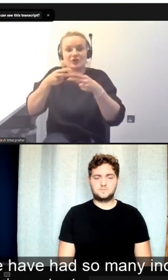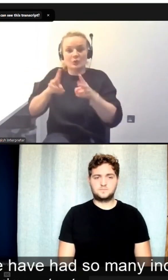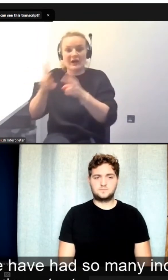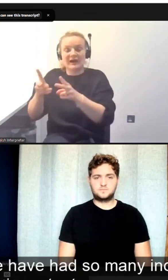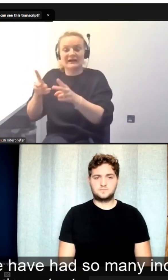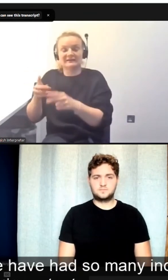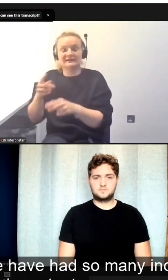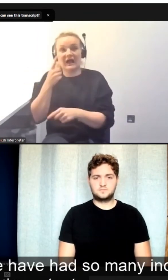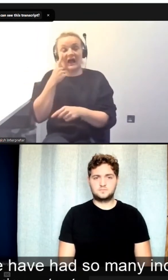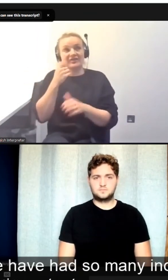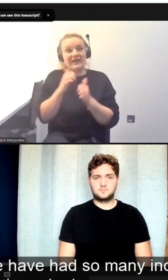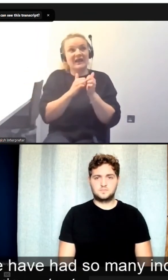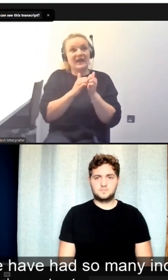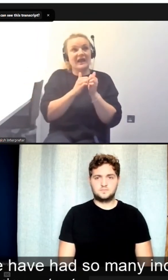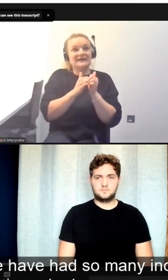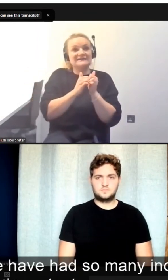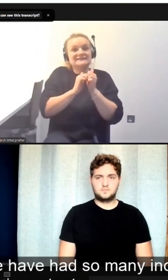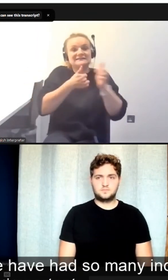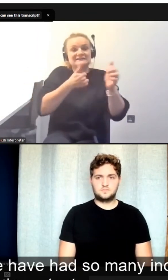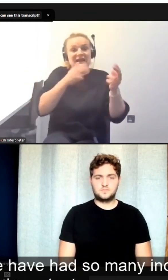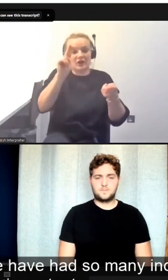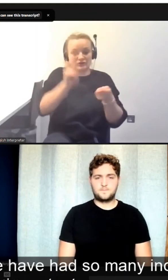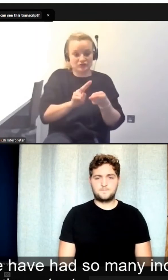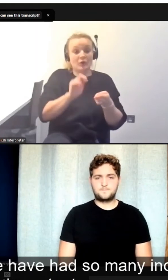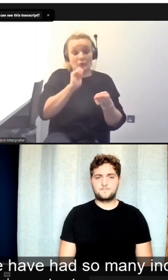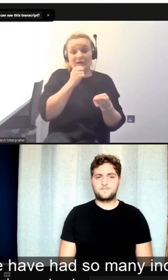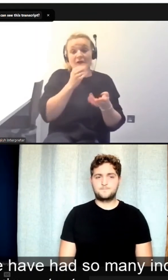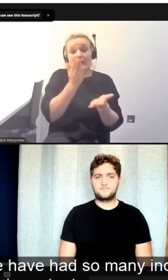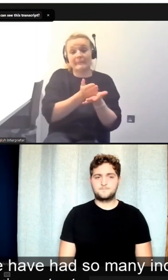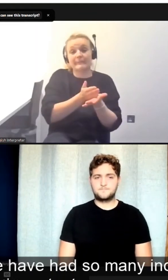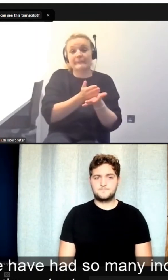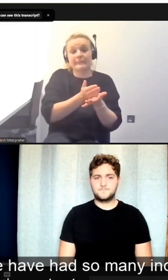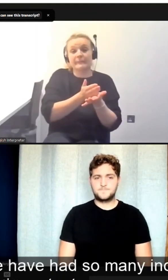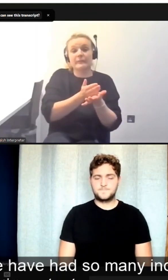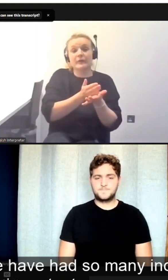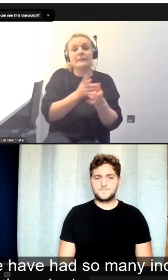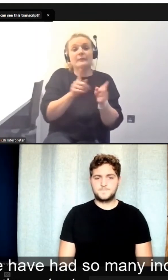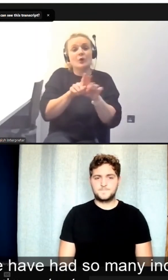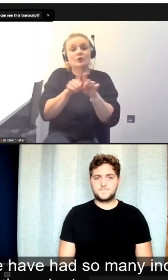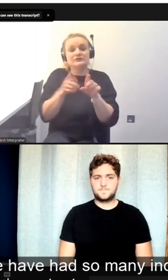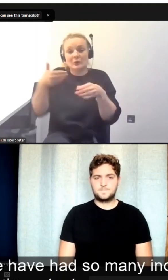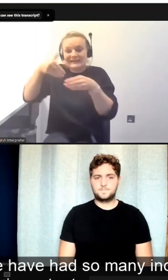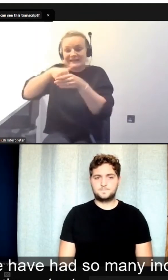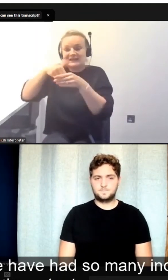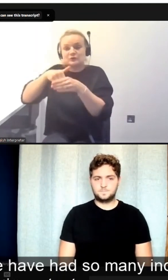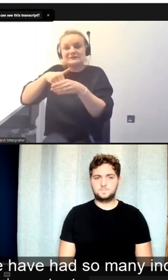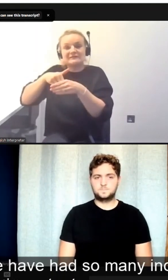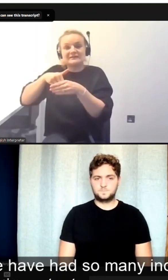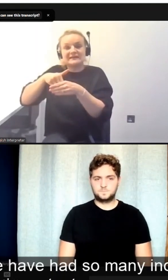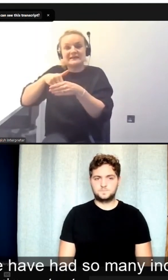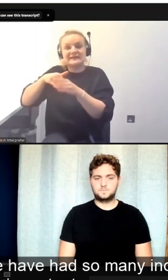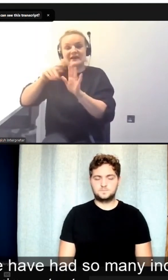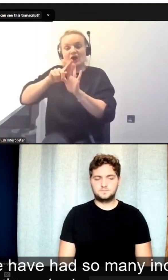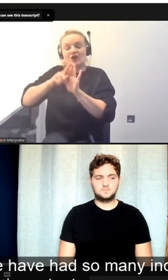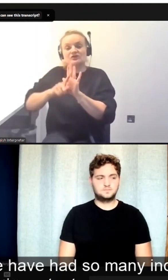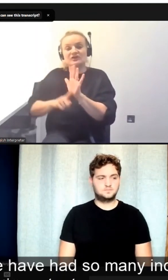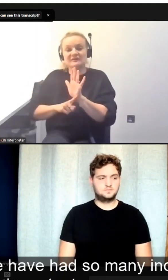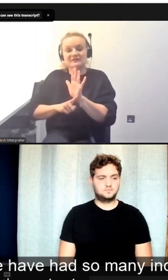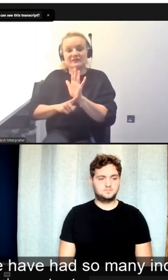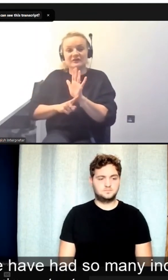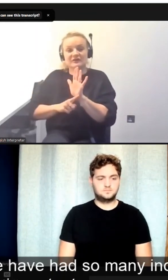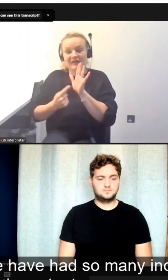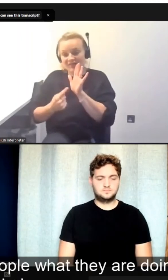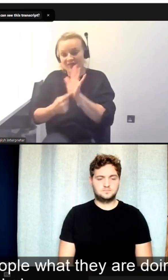shortage. And we have had so many inclusivity agendas being being very